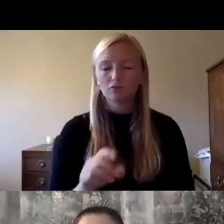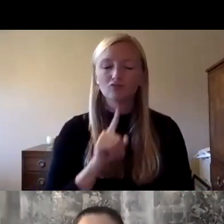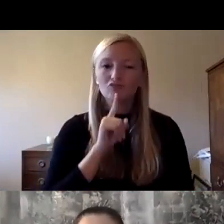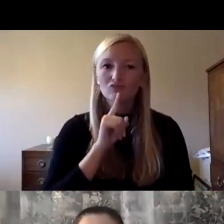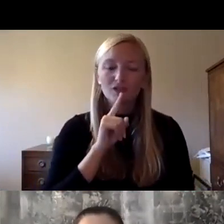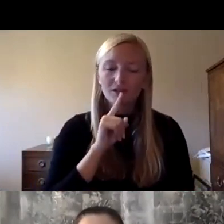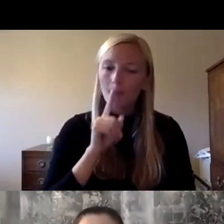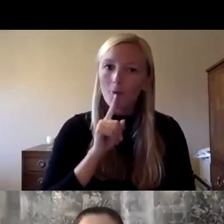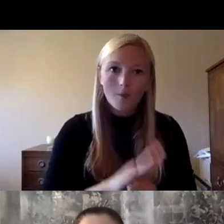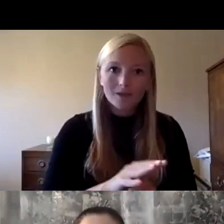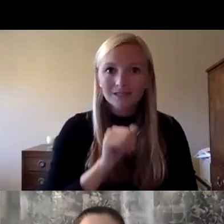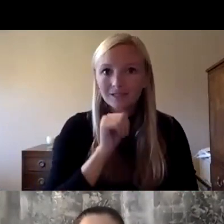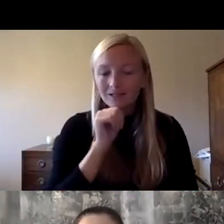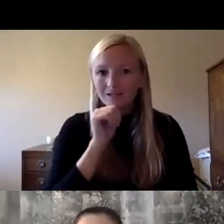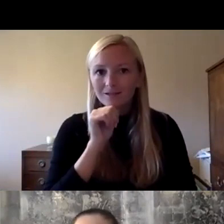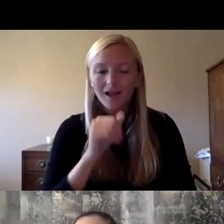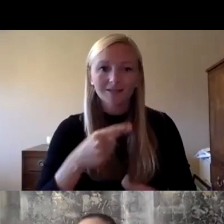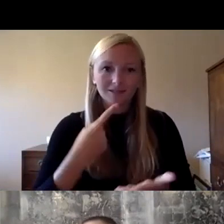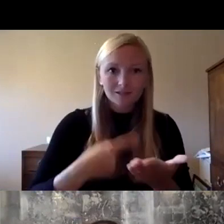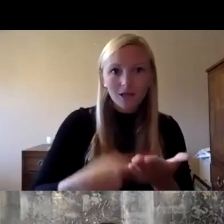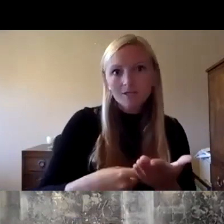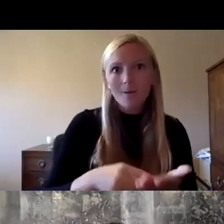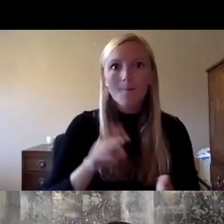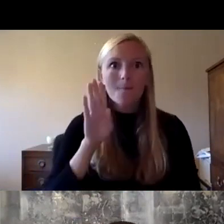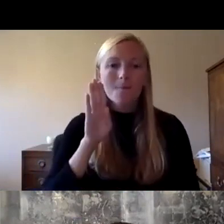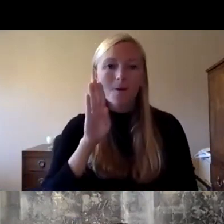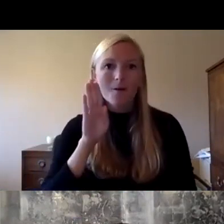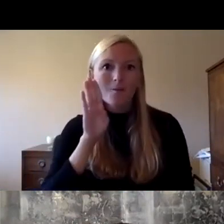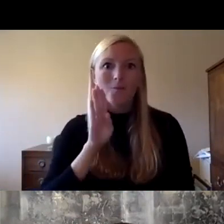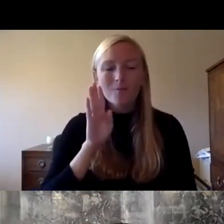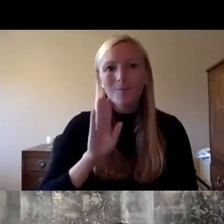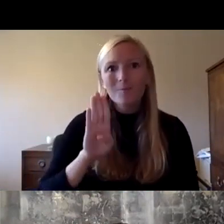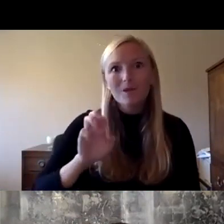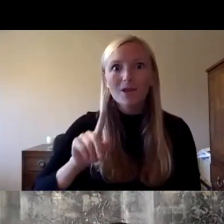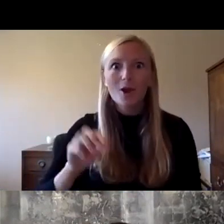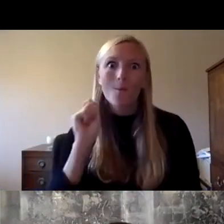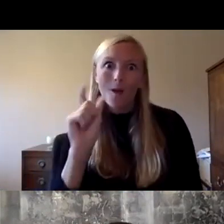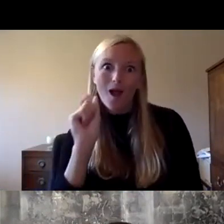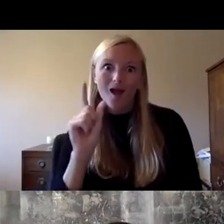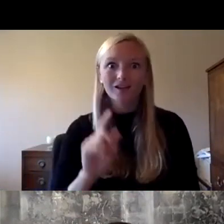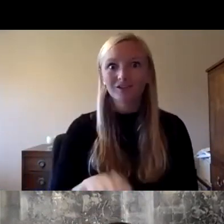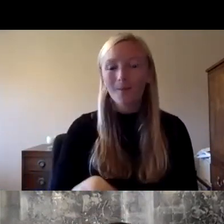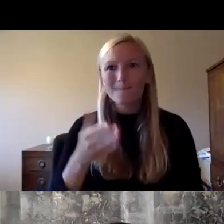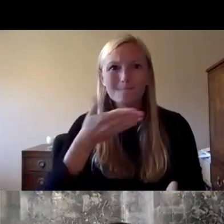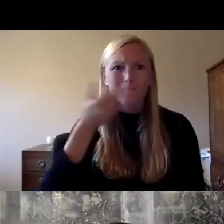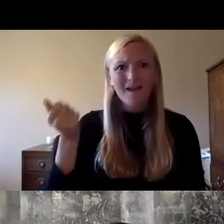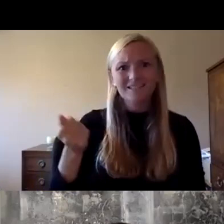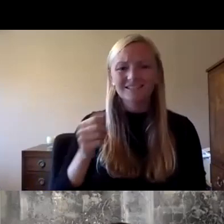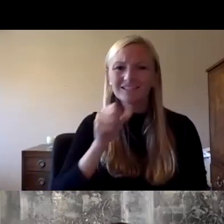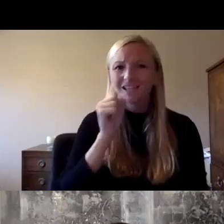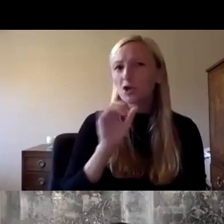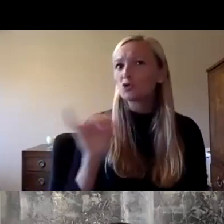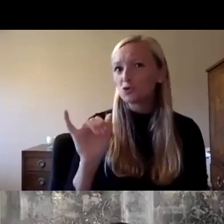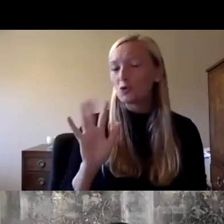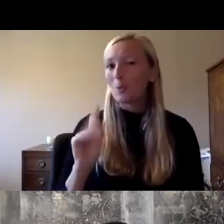about her championship beer pong or the fact that she was a karaoke queen in chicago we leave that there which happened in